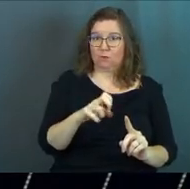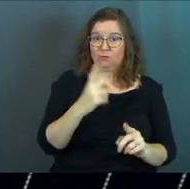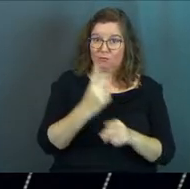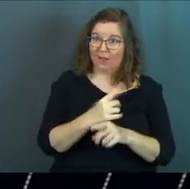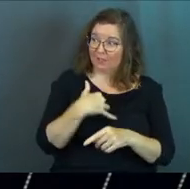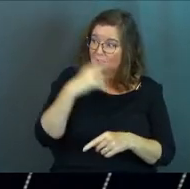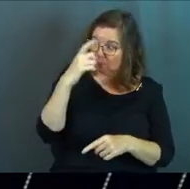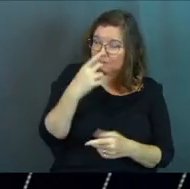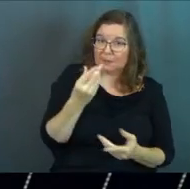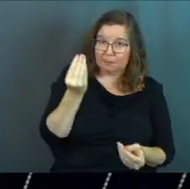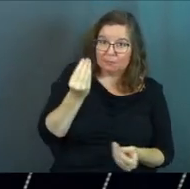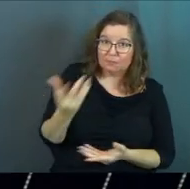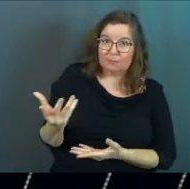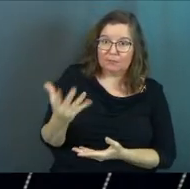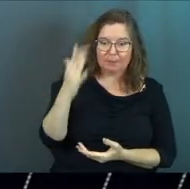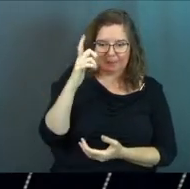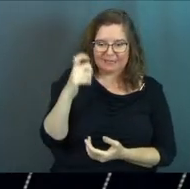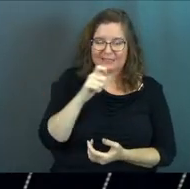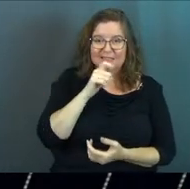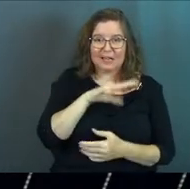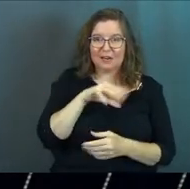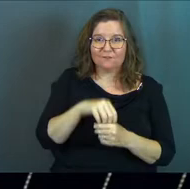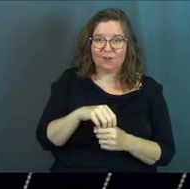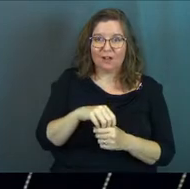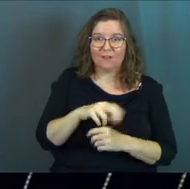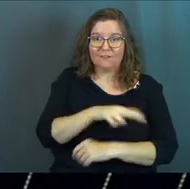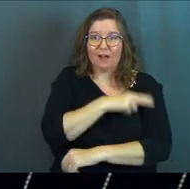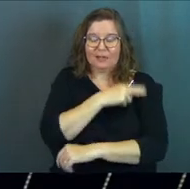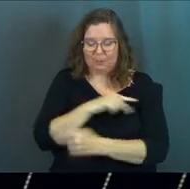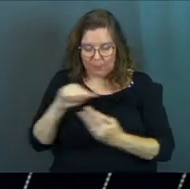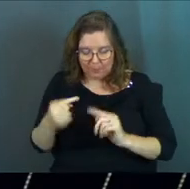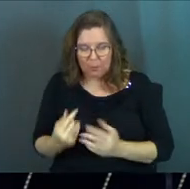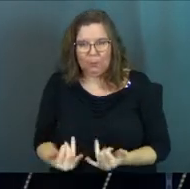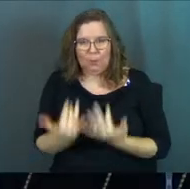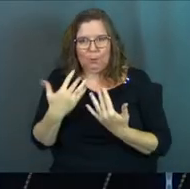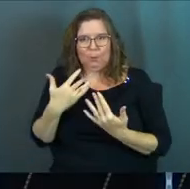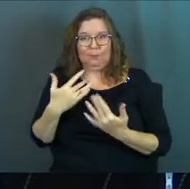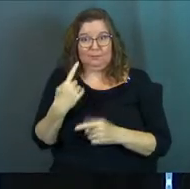And there's a wisdom to that because it doesn't involve a hospital bed. Amen.